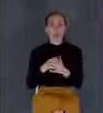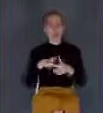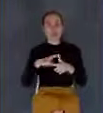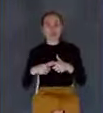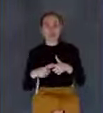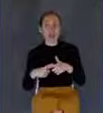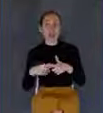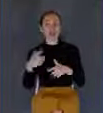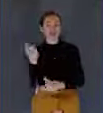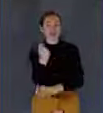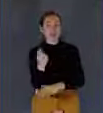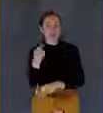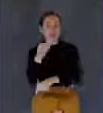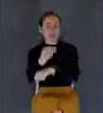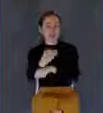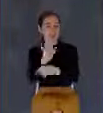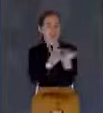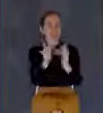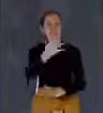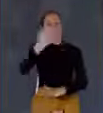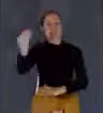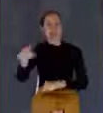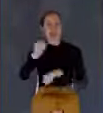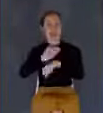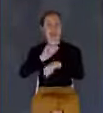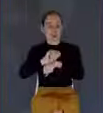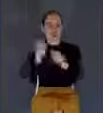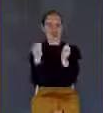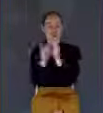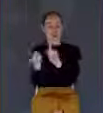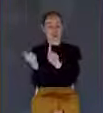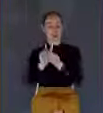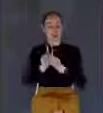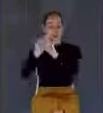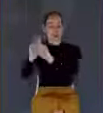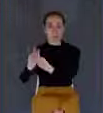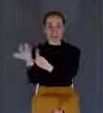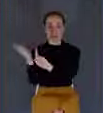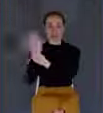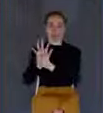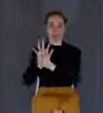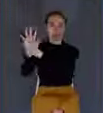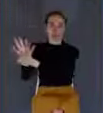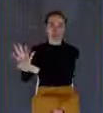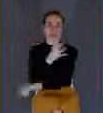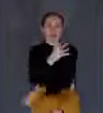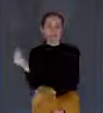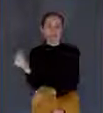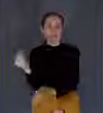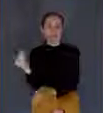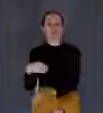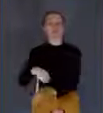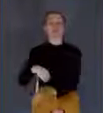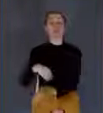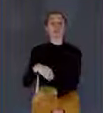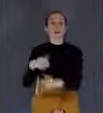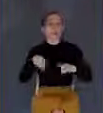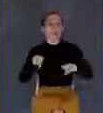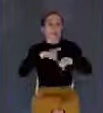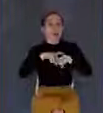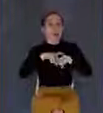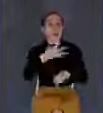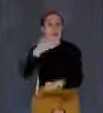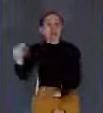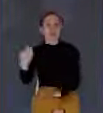with his disciples. And you remember when they were leaving, it says in chapter 13, verse 1, one of the disciples was just in awe at the temple.